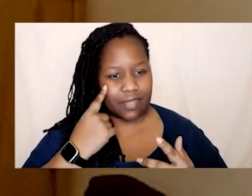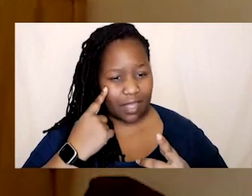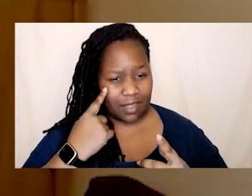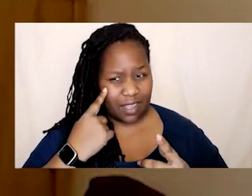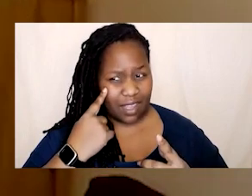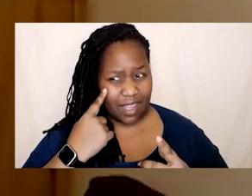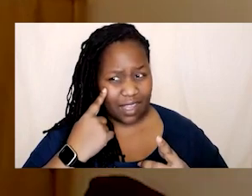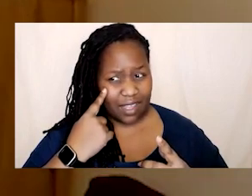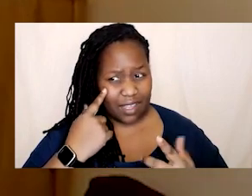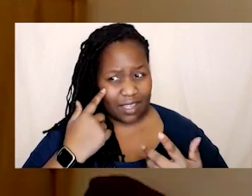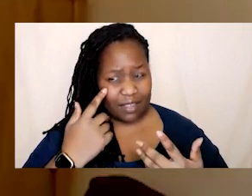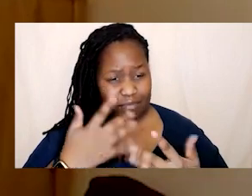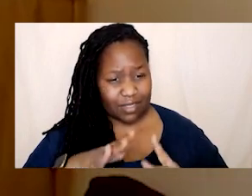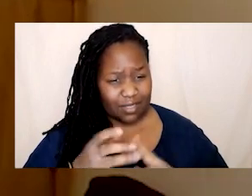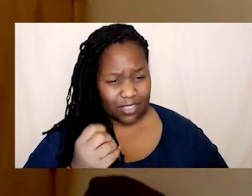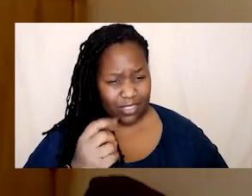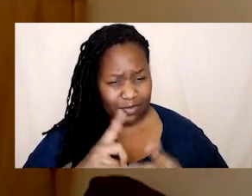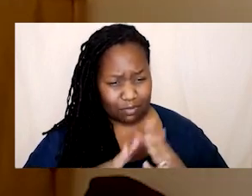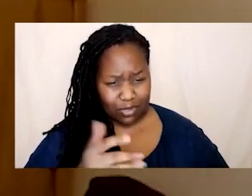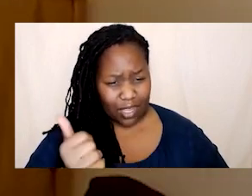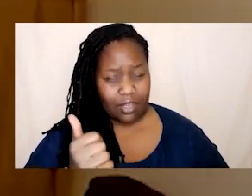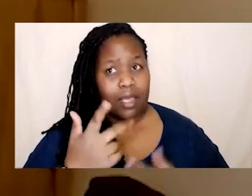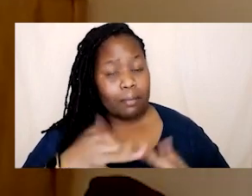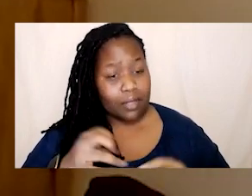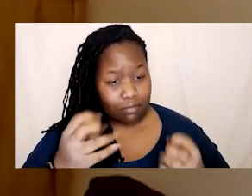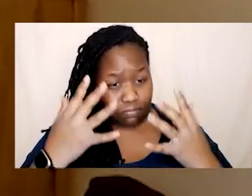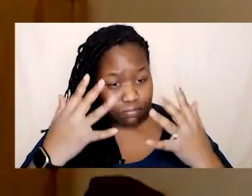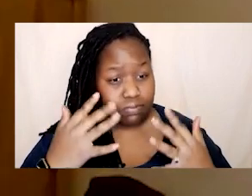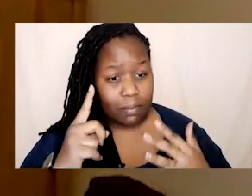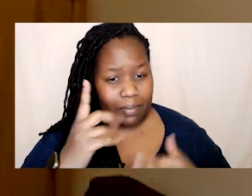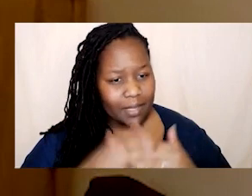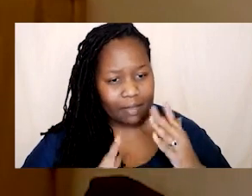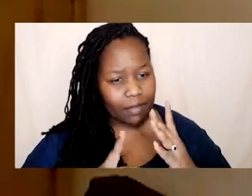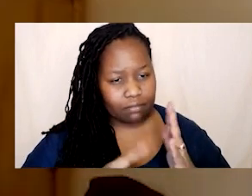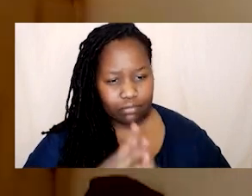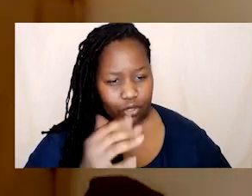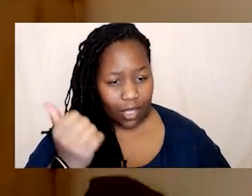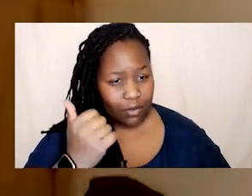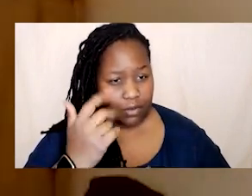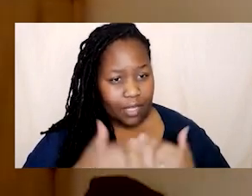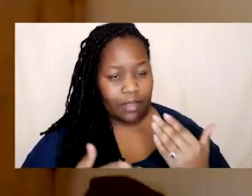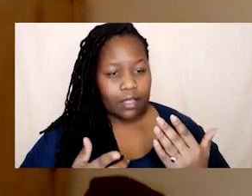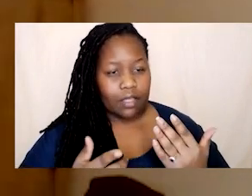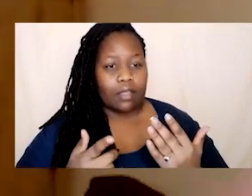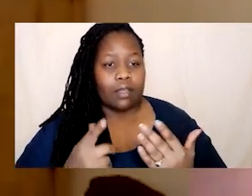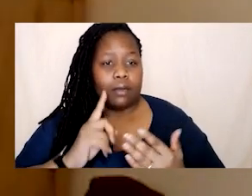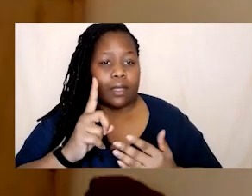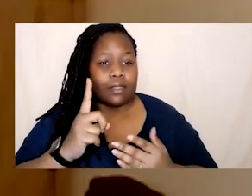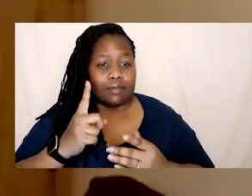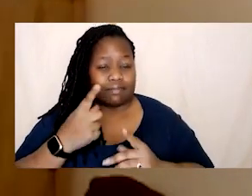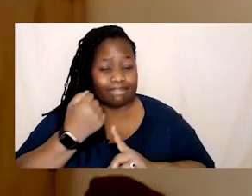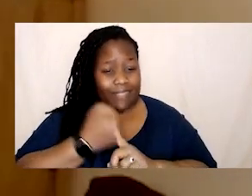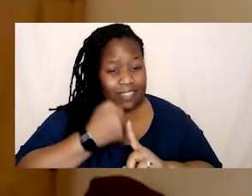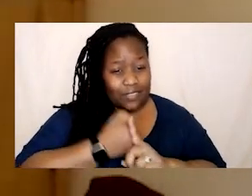before like i've definitely felt overwhelmed but actually like for me activism is so